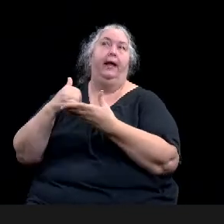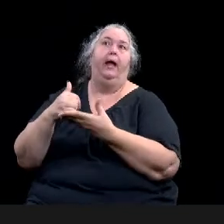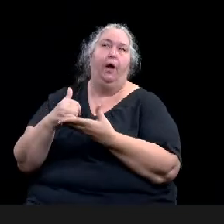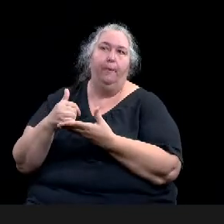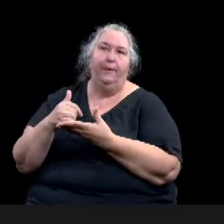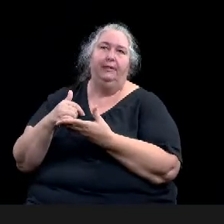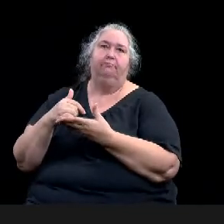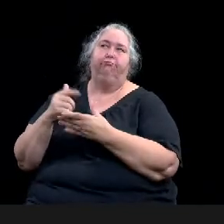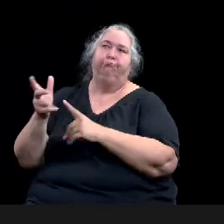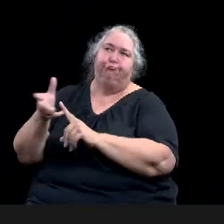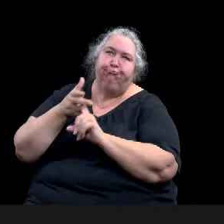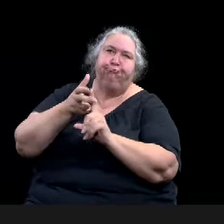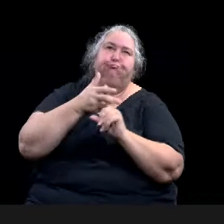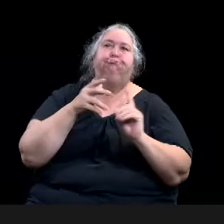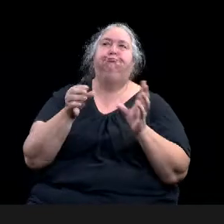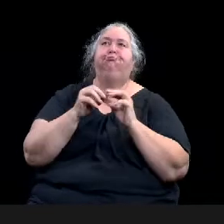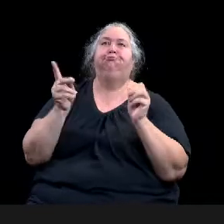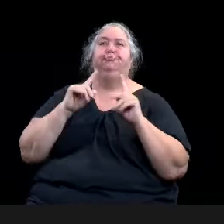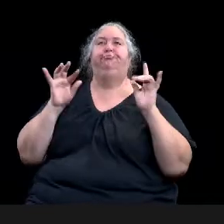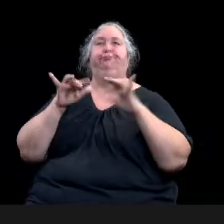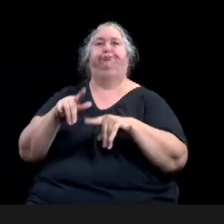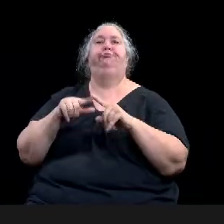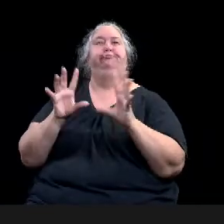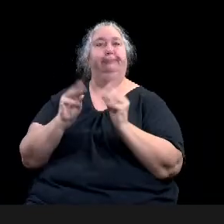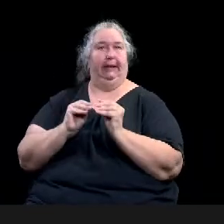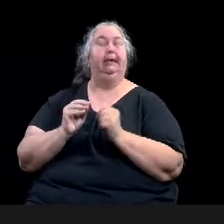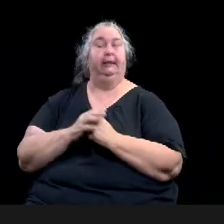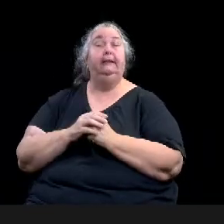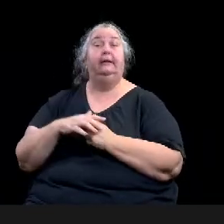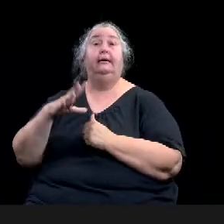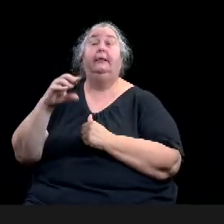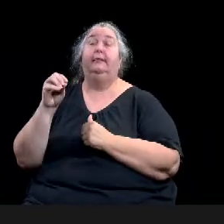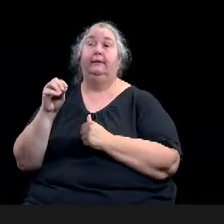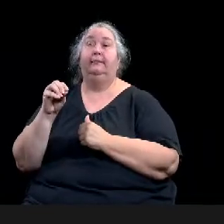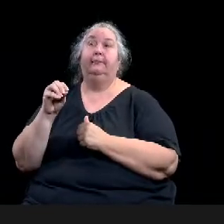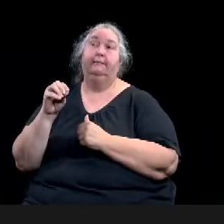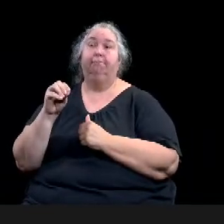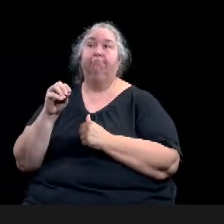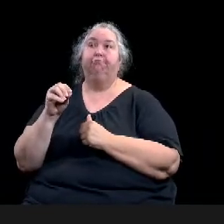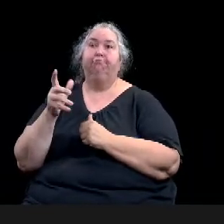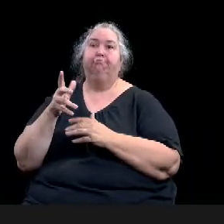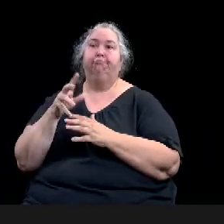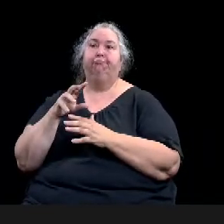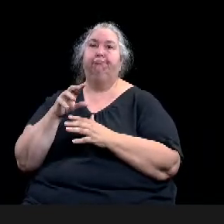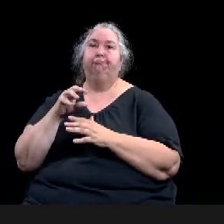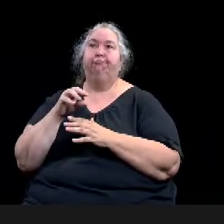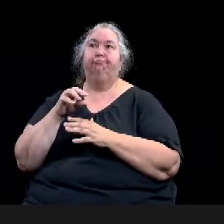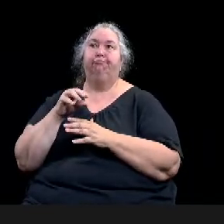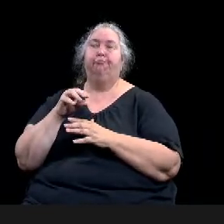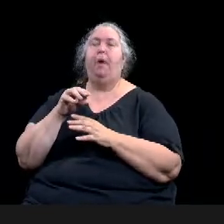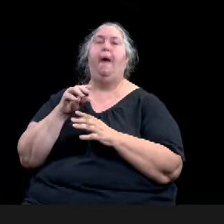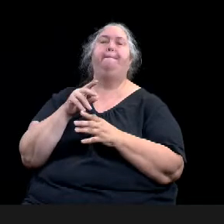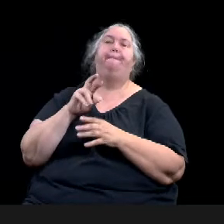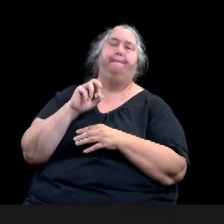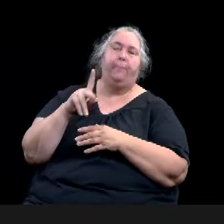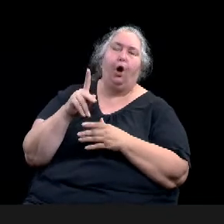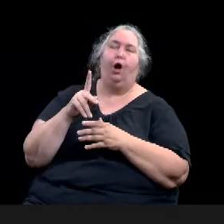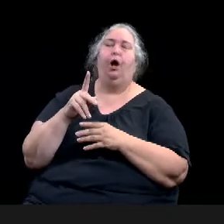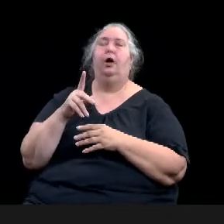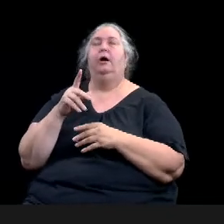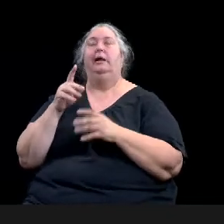structures. Education was specifically about doing programs with schools, or projects with a school in their neighborhood,